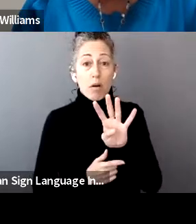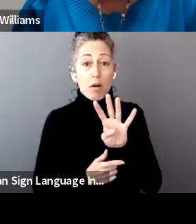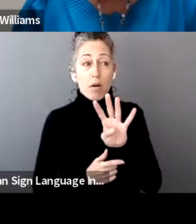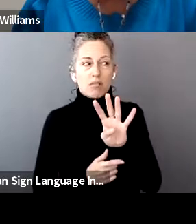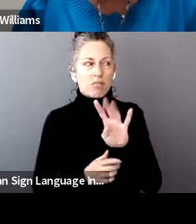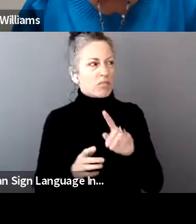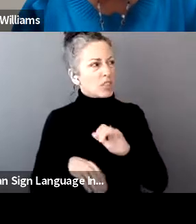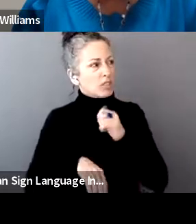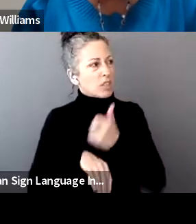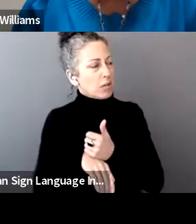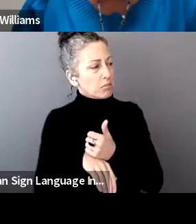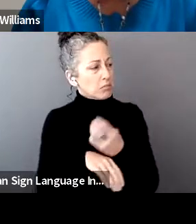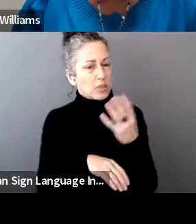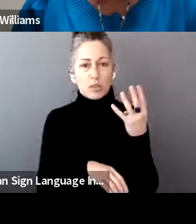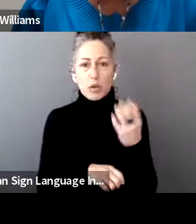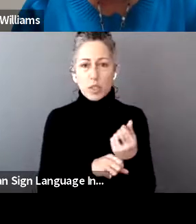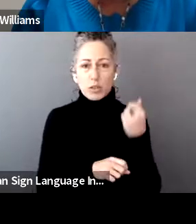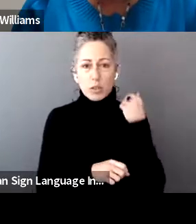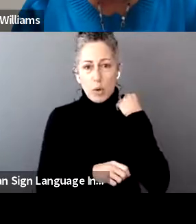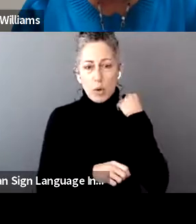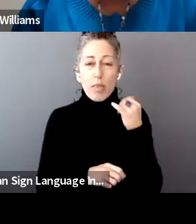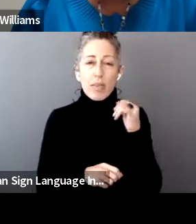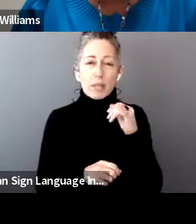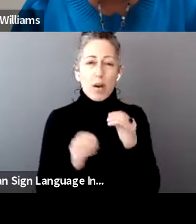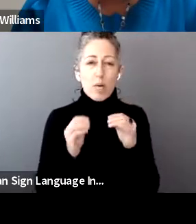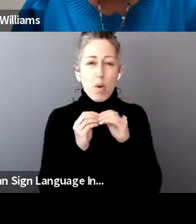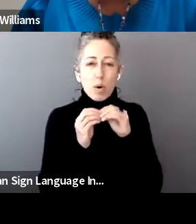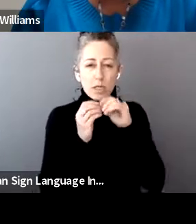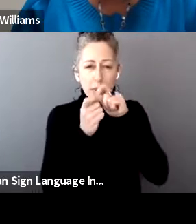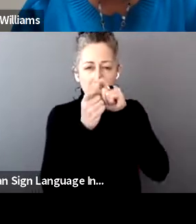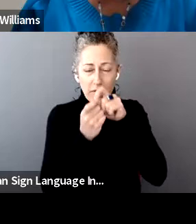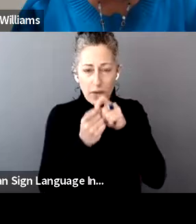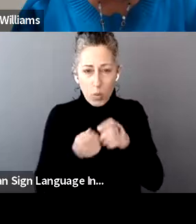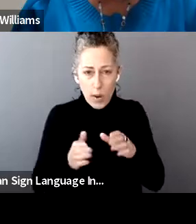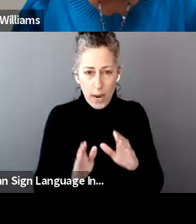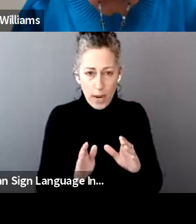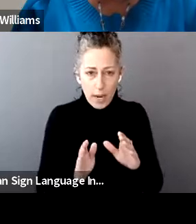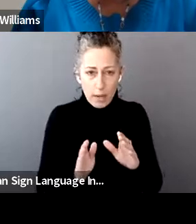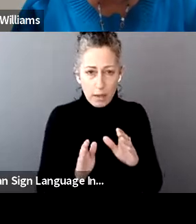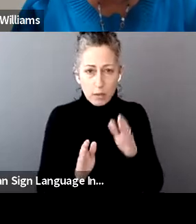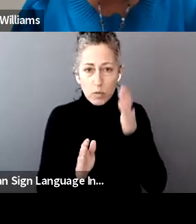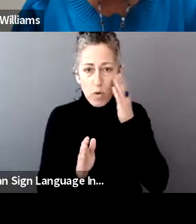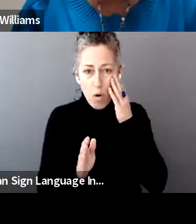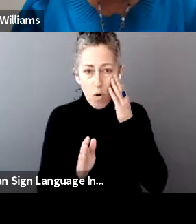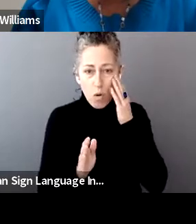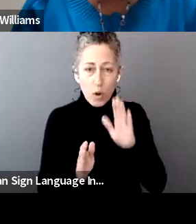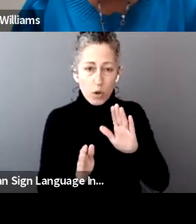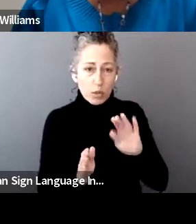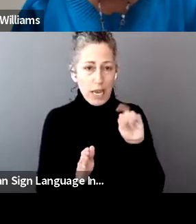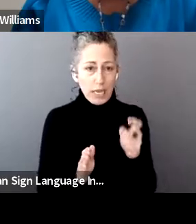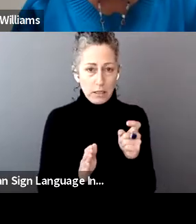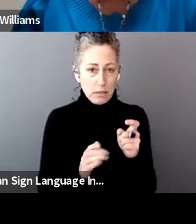and it is a more precise way of knowing how much money you should be paying in your taxes